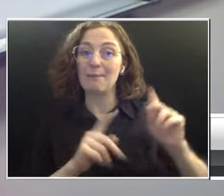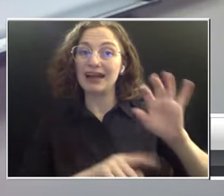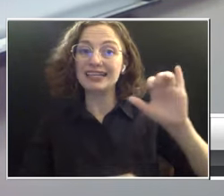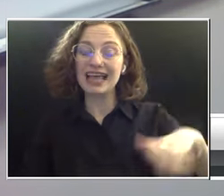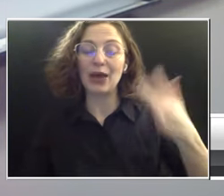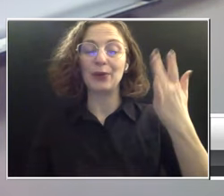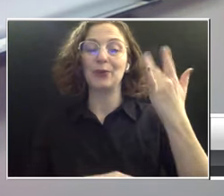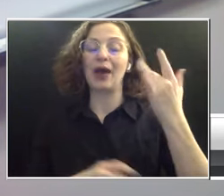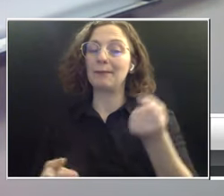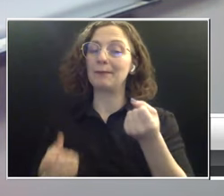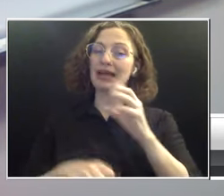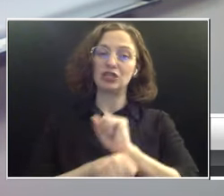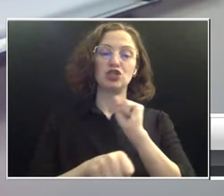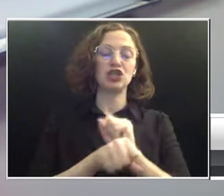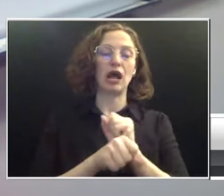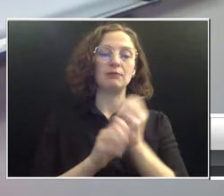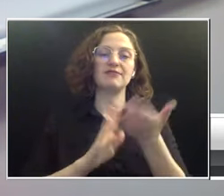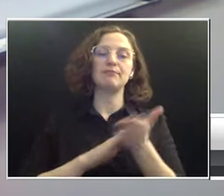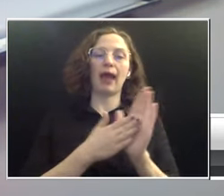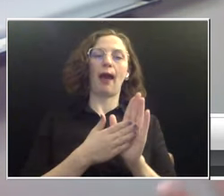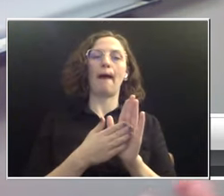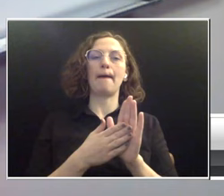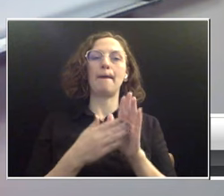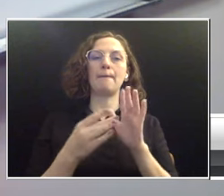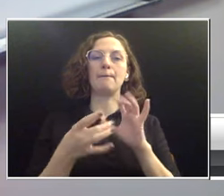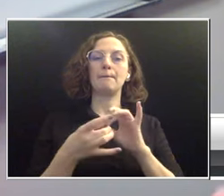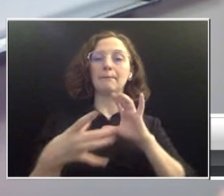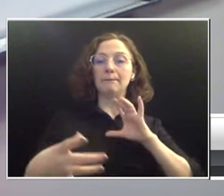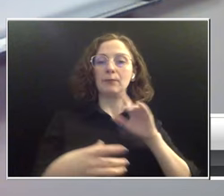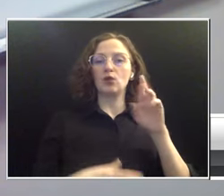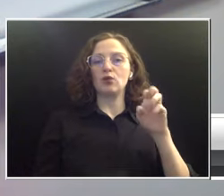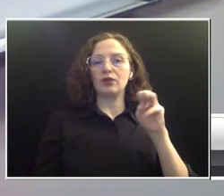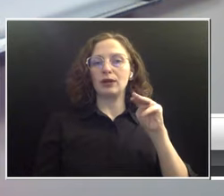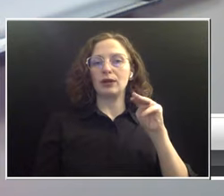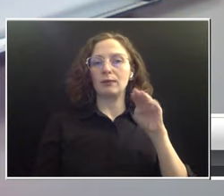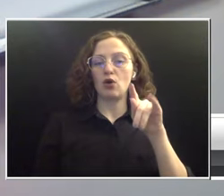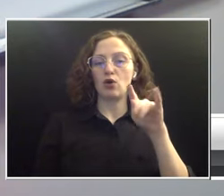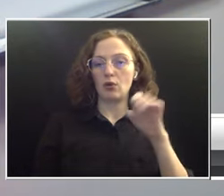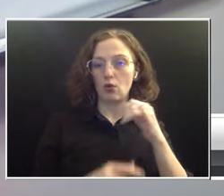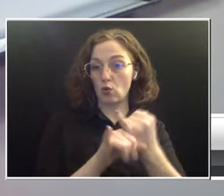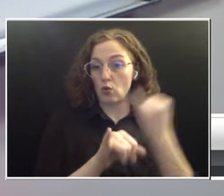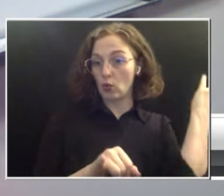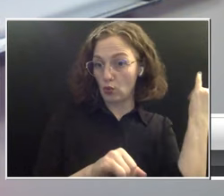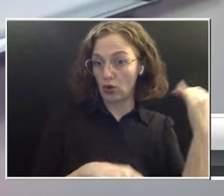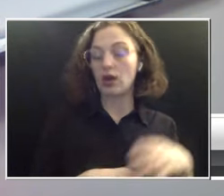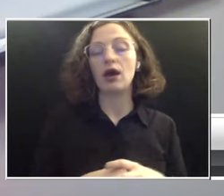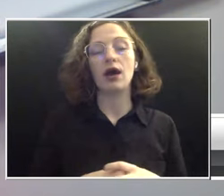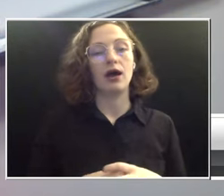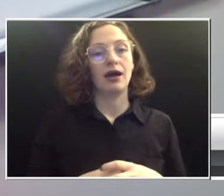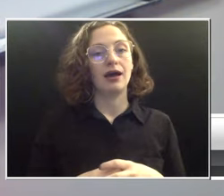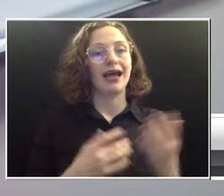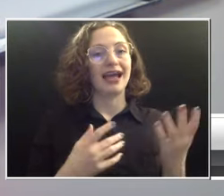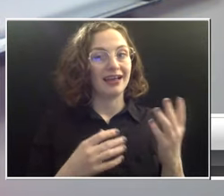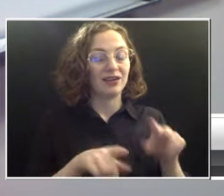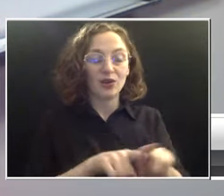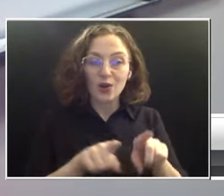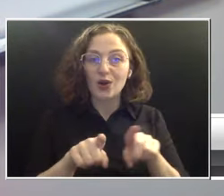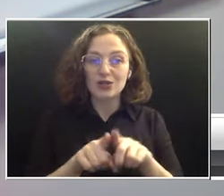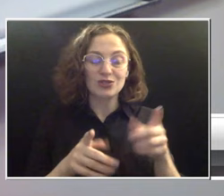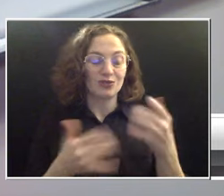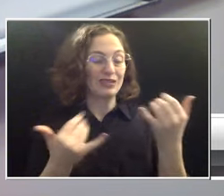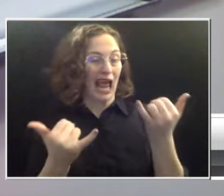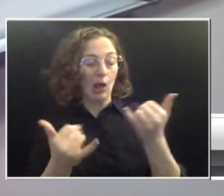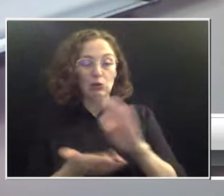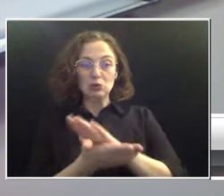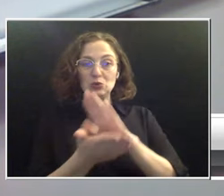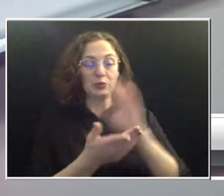as much as they used to collect. We missed like three years of school blood donations, meaning that all of those kids that would have donated blood for